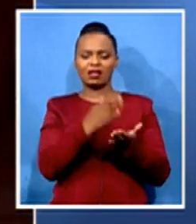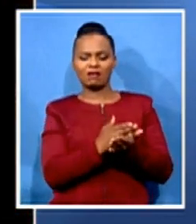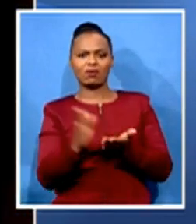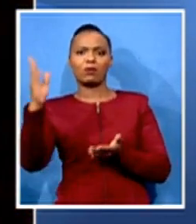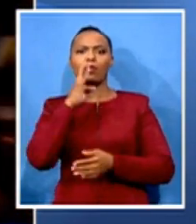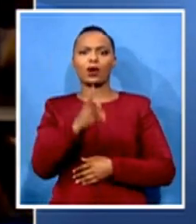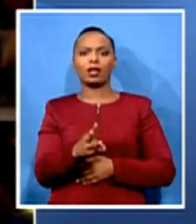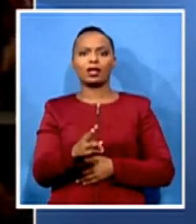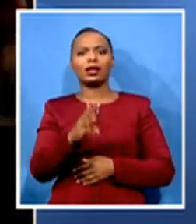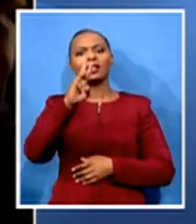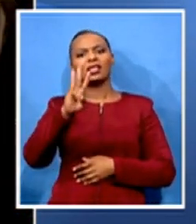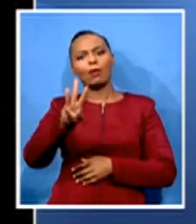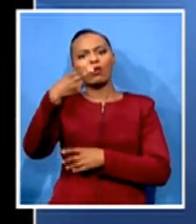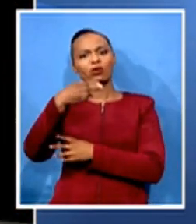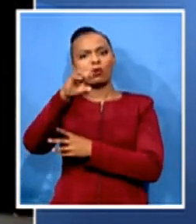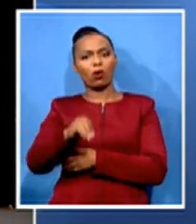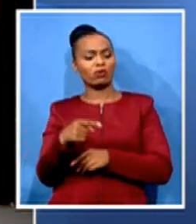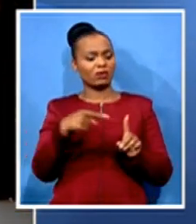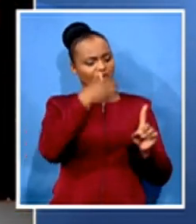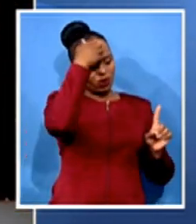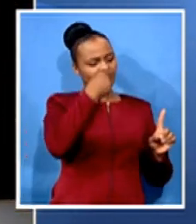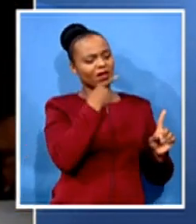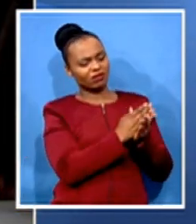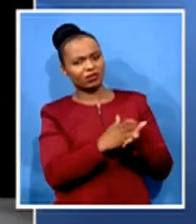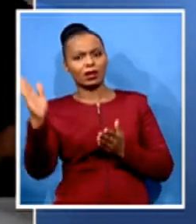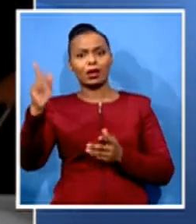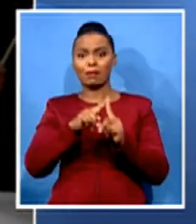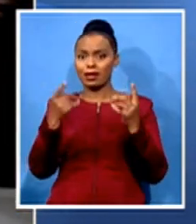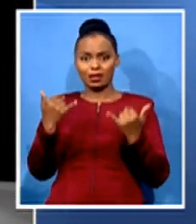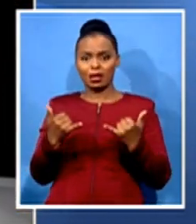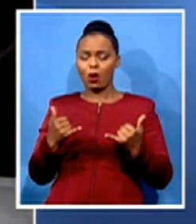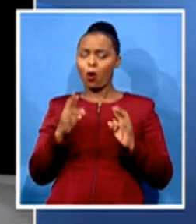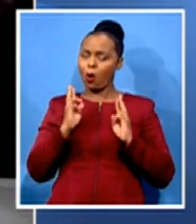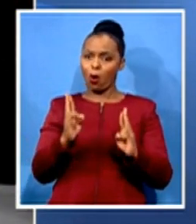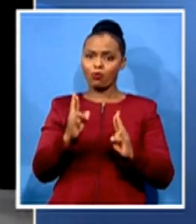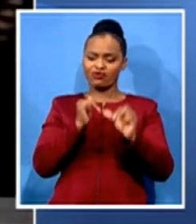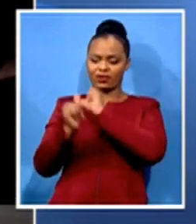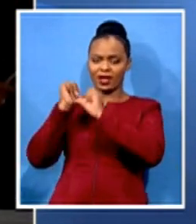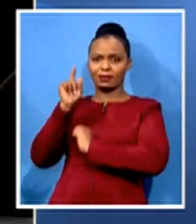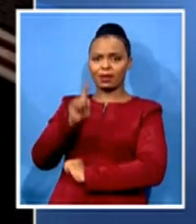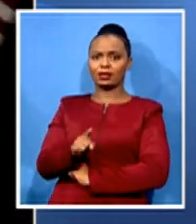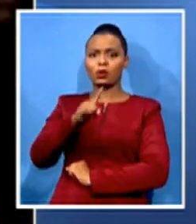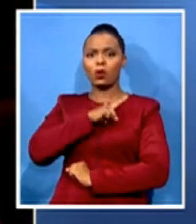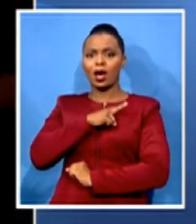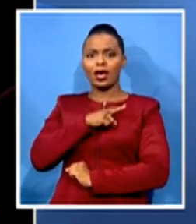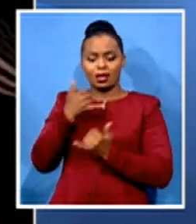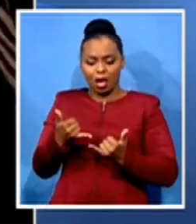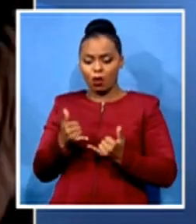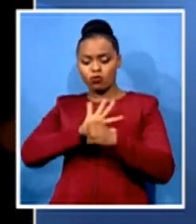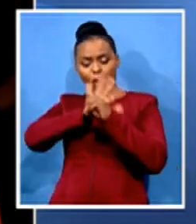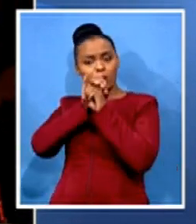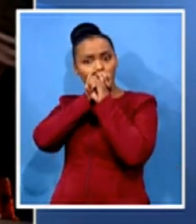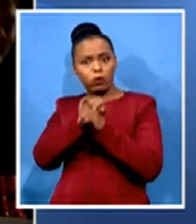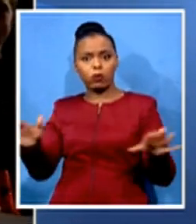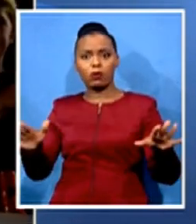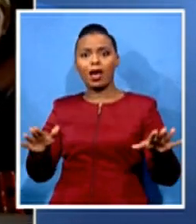the moment, with this pandemic, no country is safe until all countries are safe. And